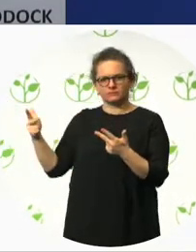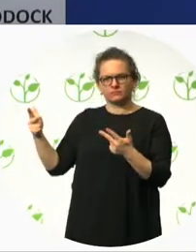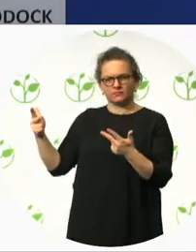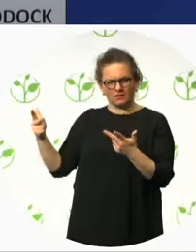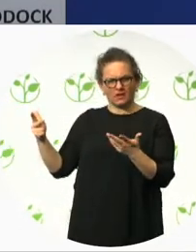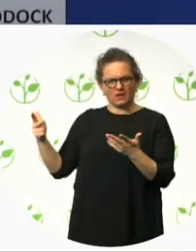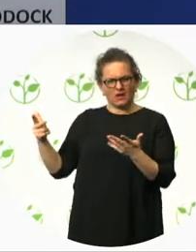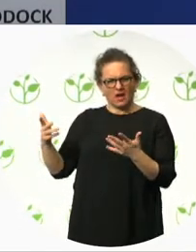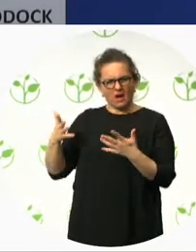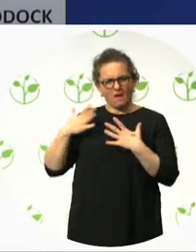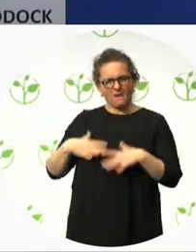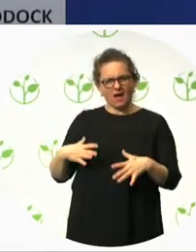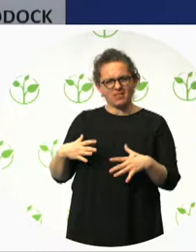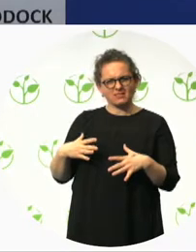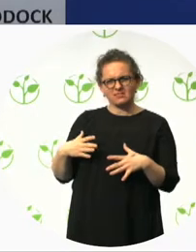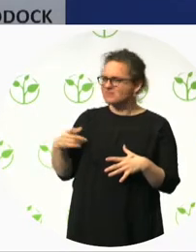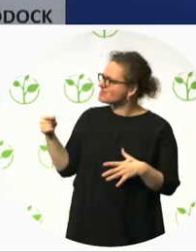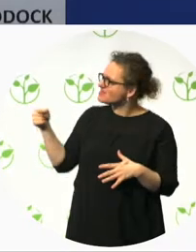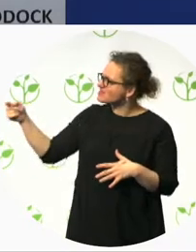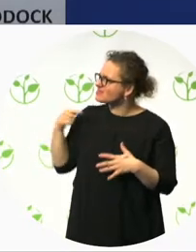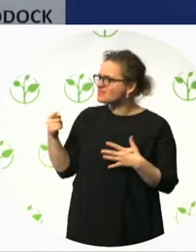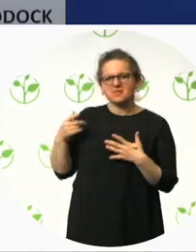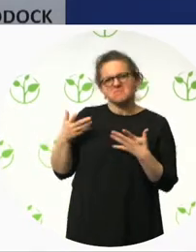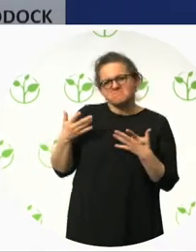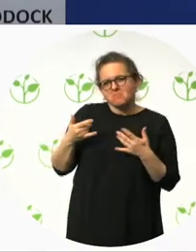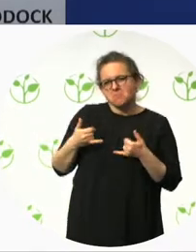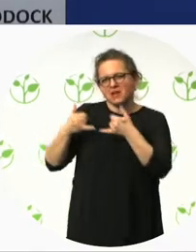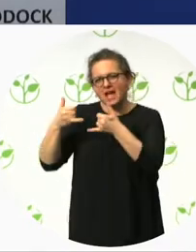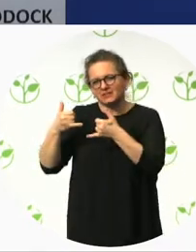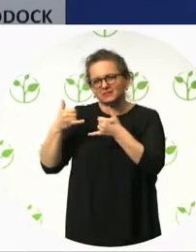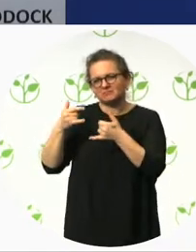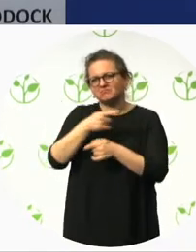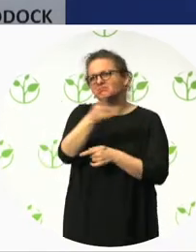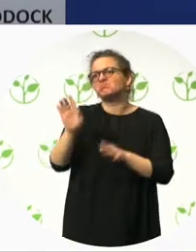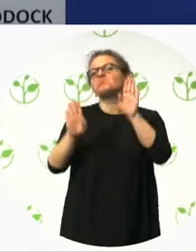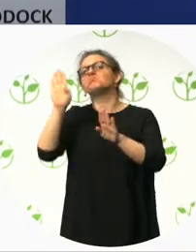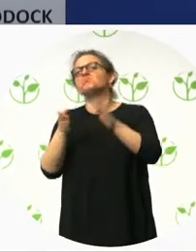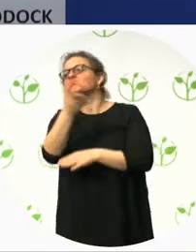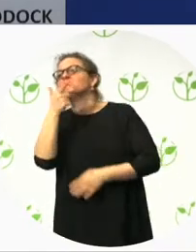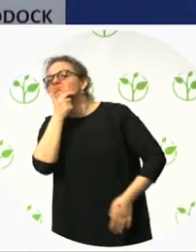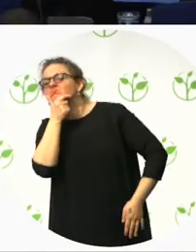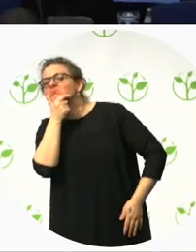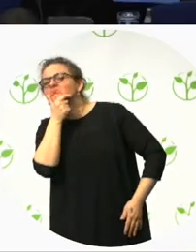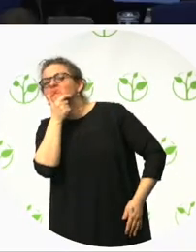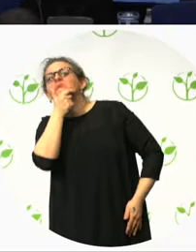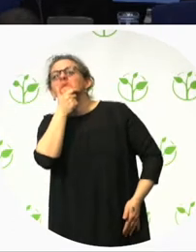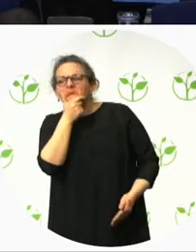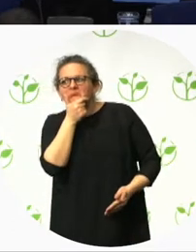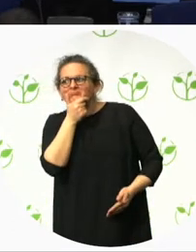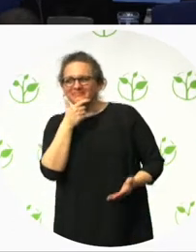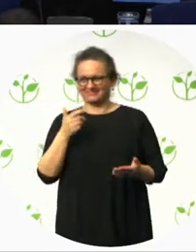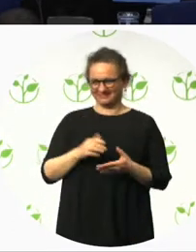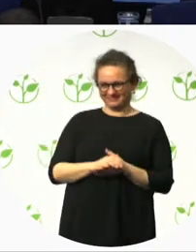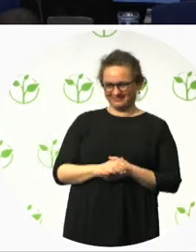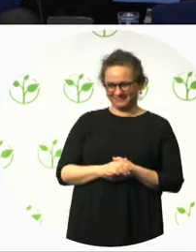First question from the audience. Let's see a hand up there. Otherwise, we will go down